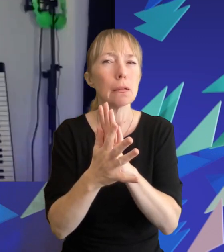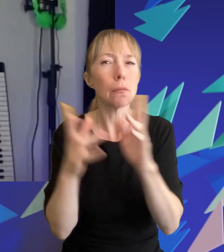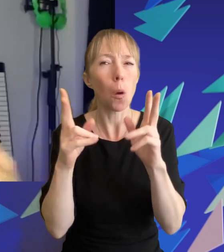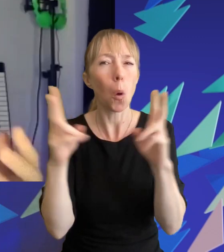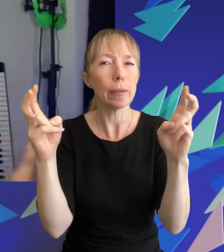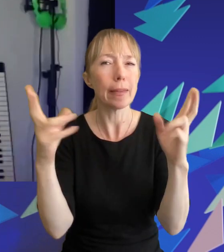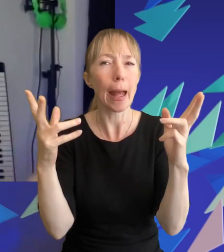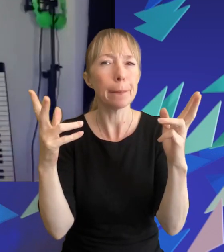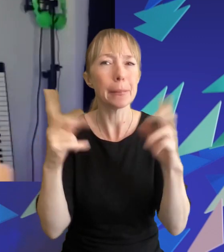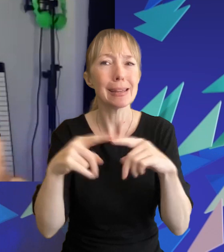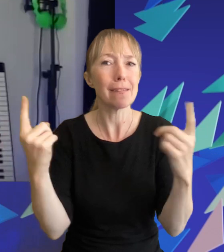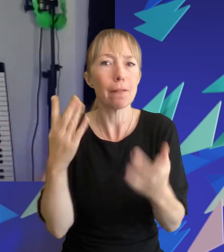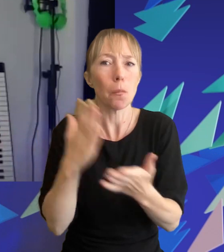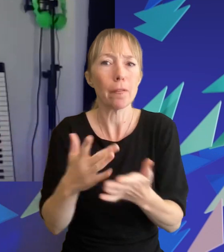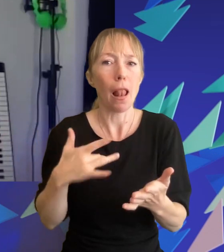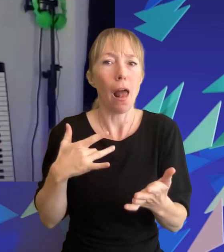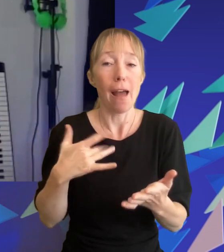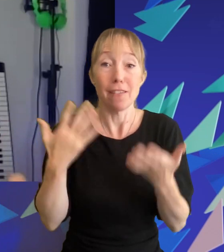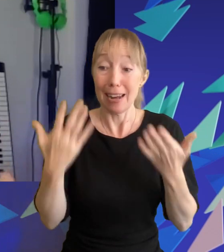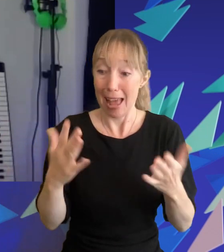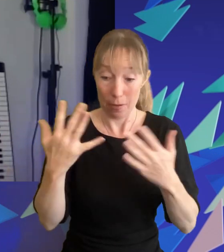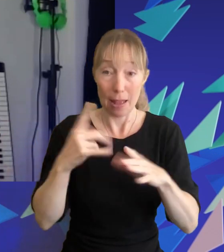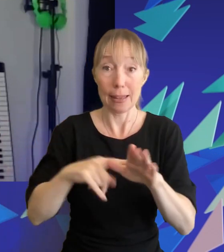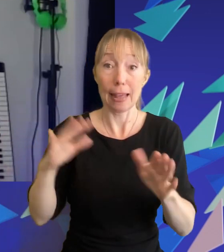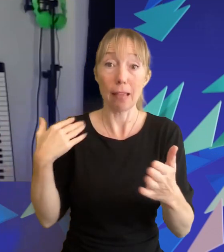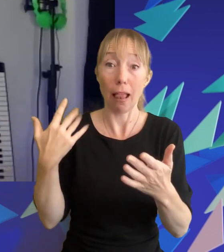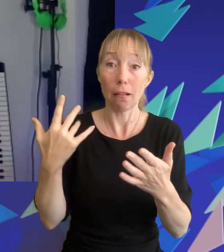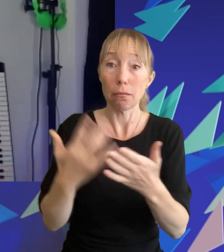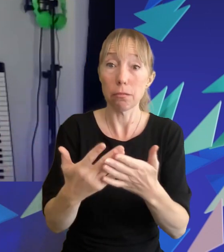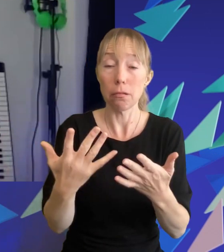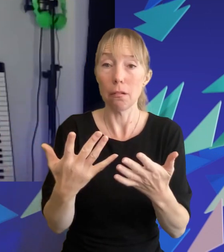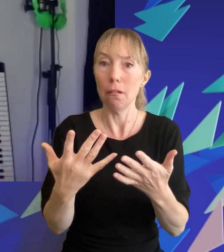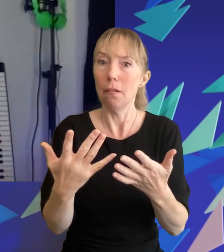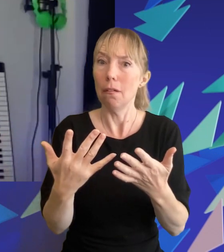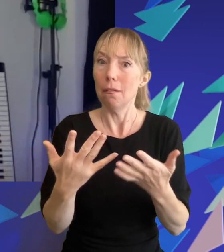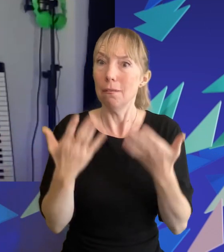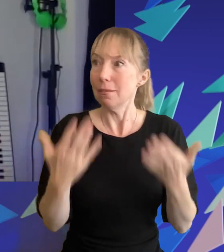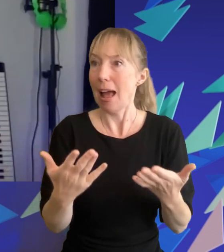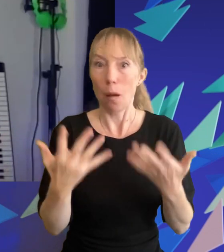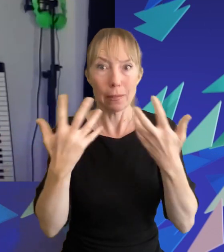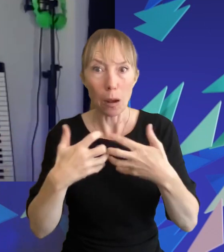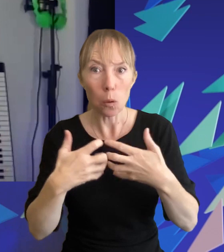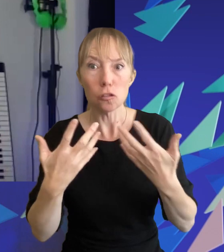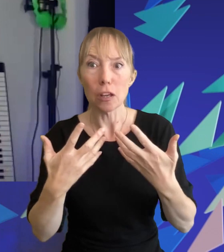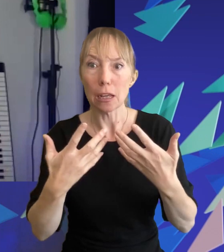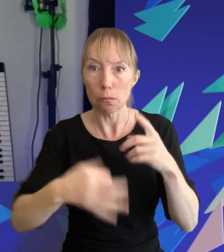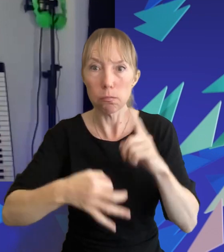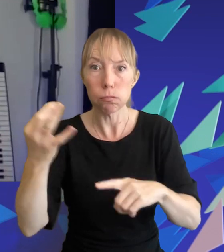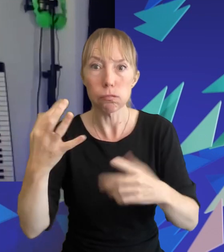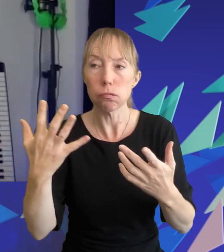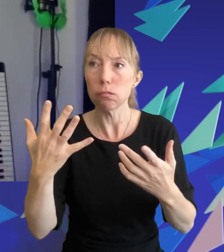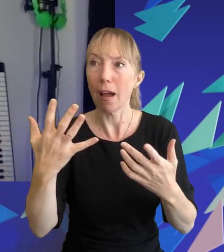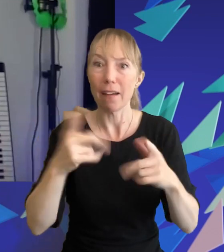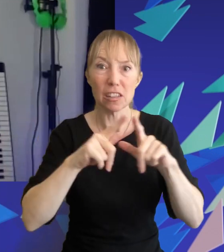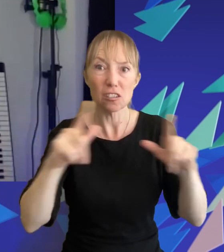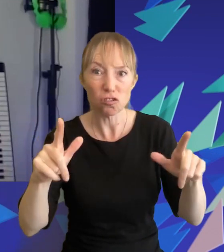that that element is seen in a completely different way because as we were saying we do now have screens everywhere that have access